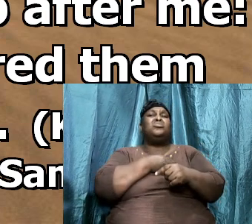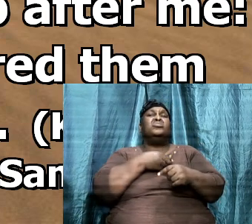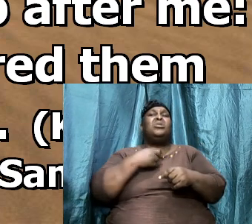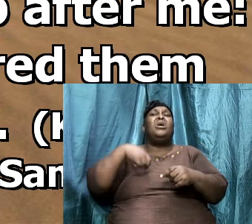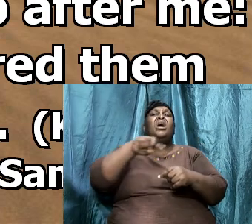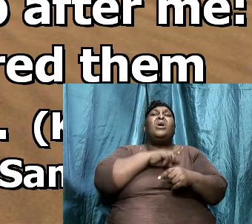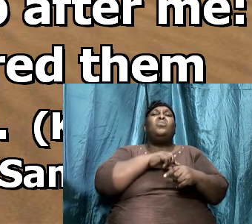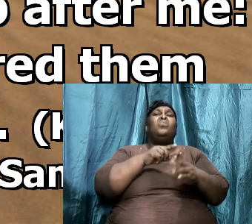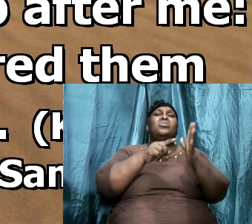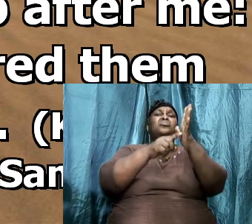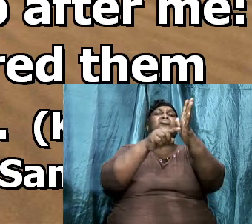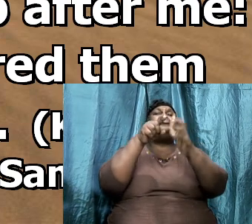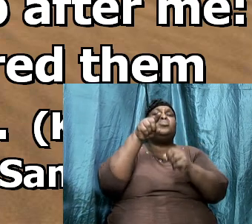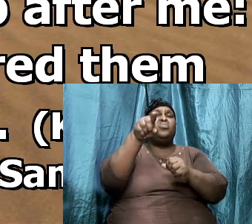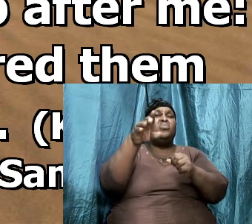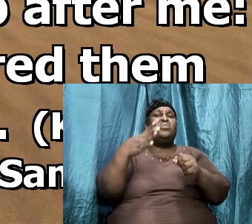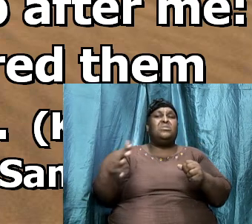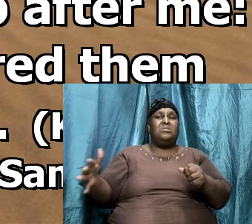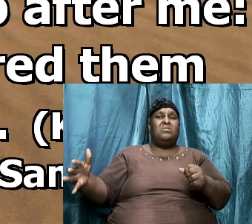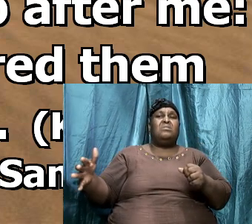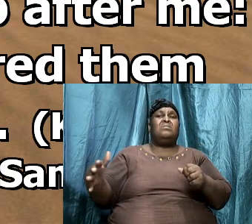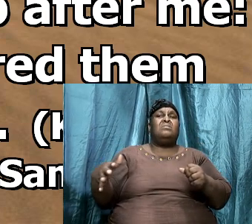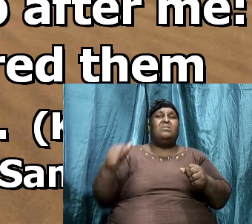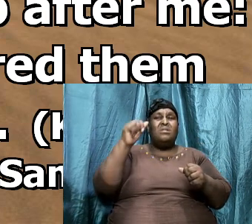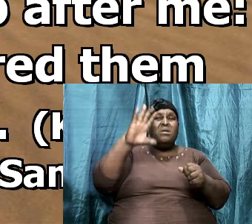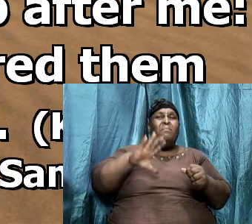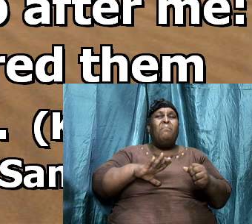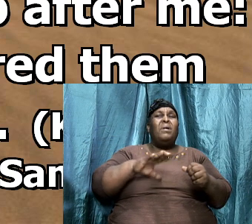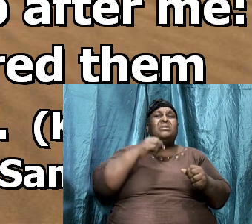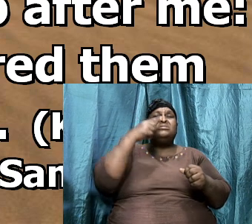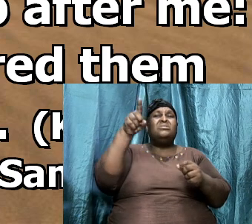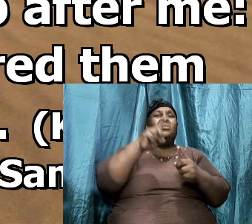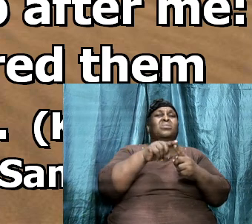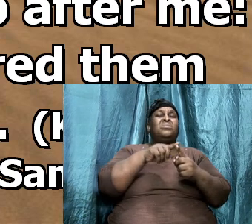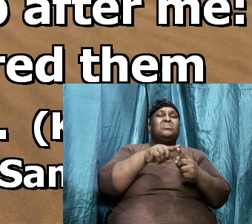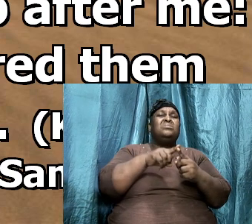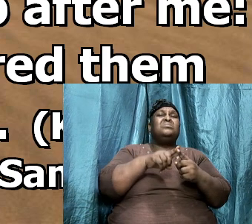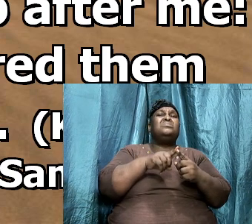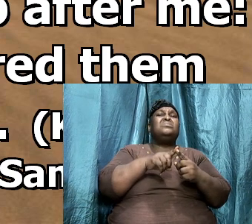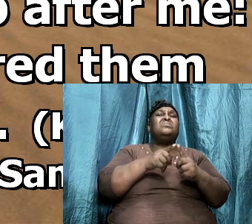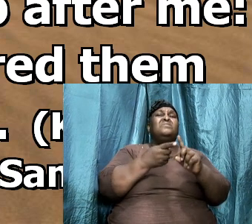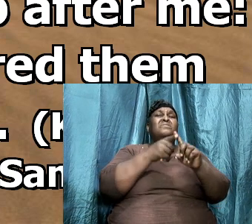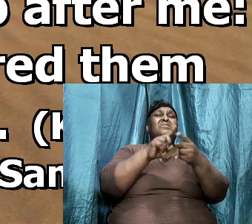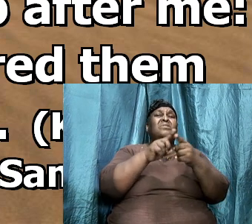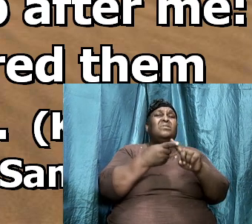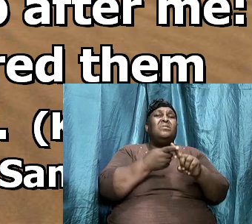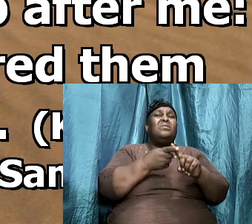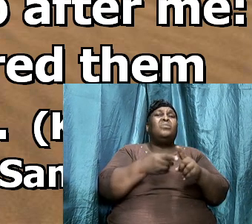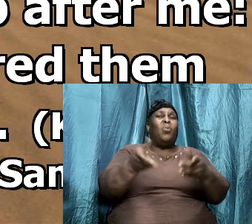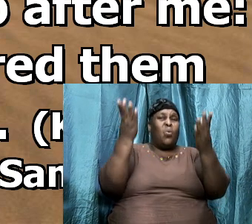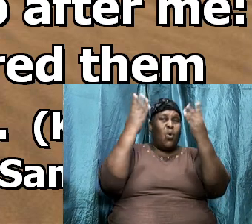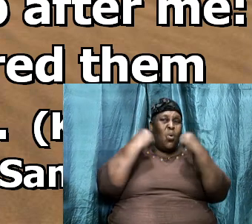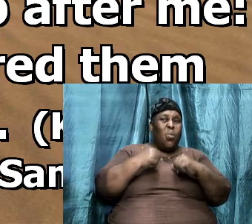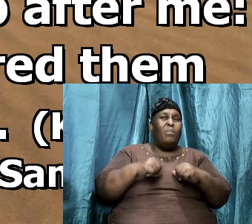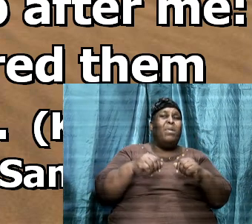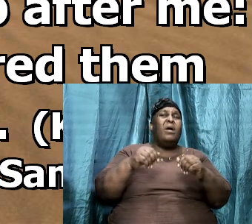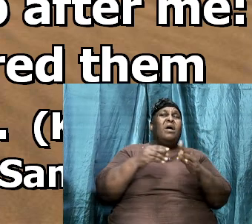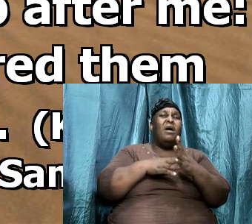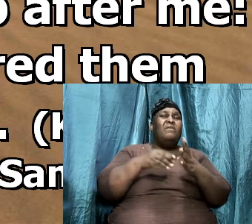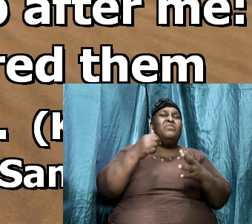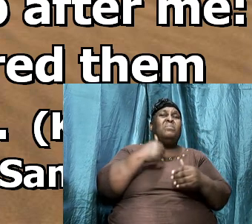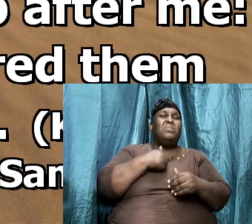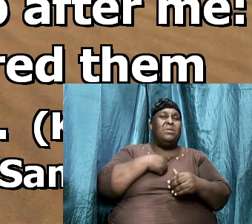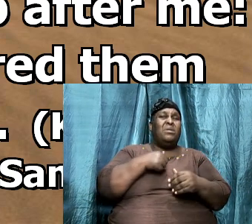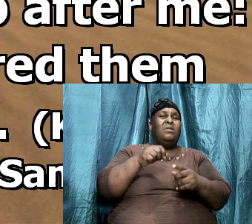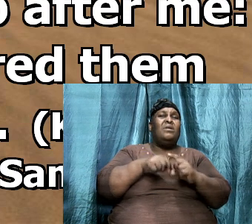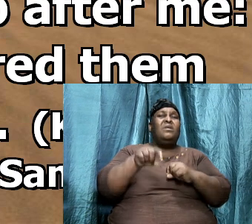and we will show you a thing and Jonathan said unto the armor bearer come up after